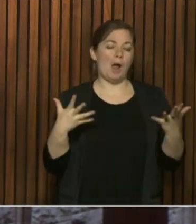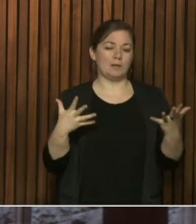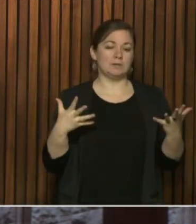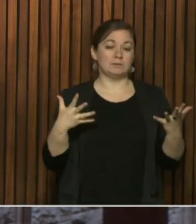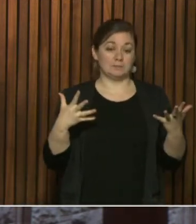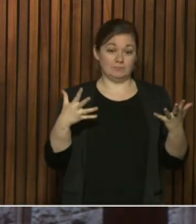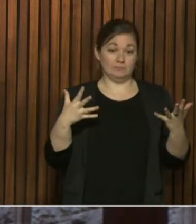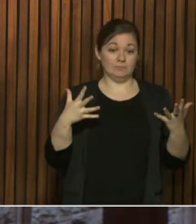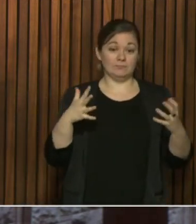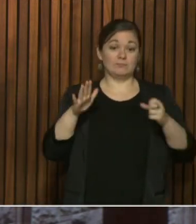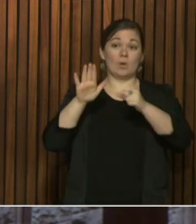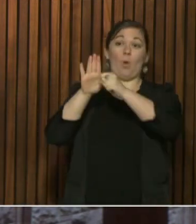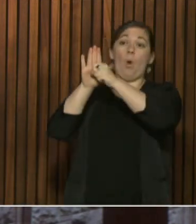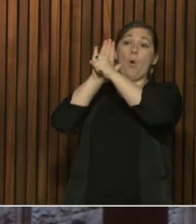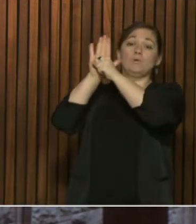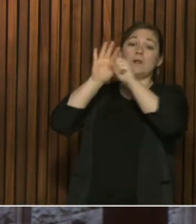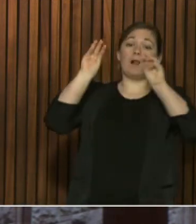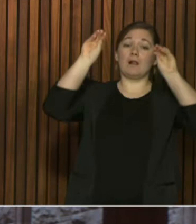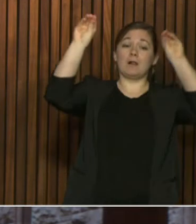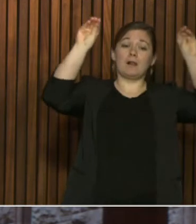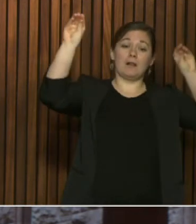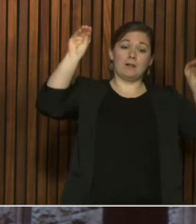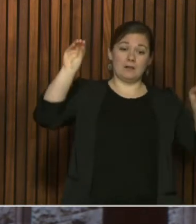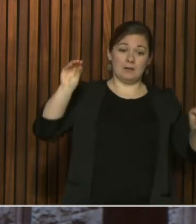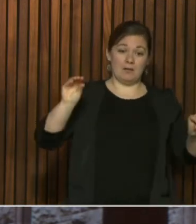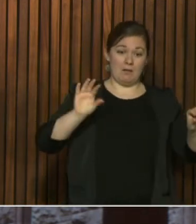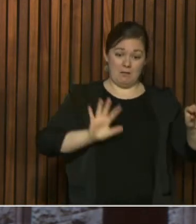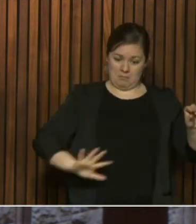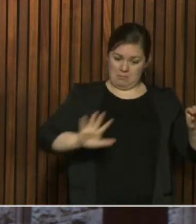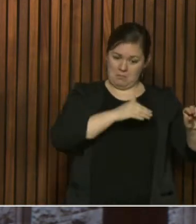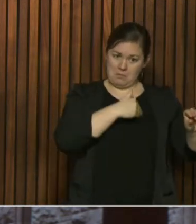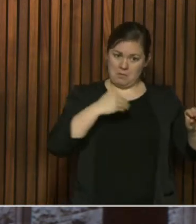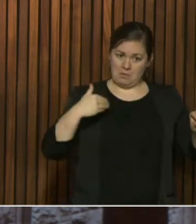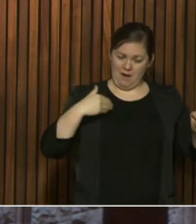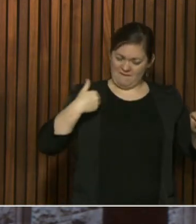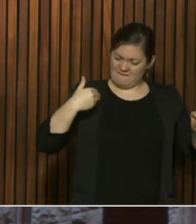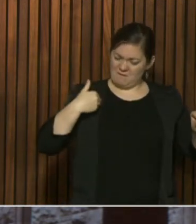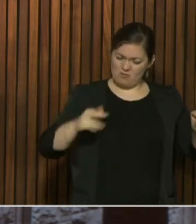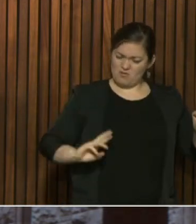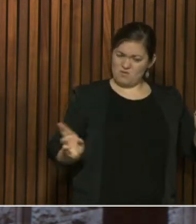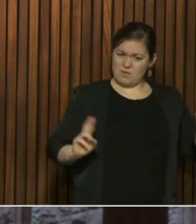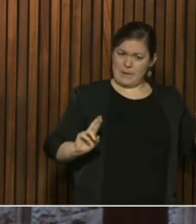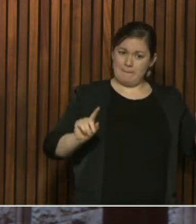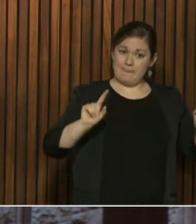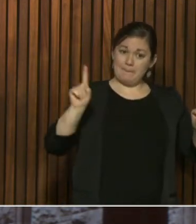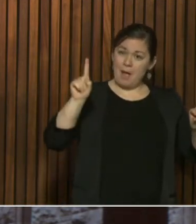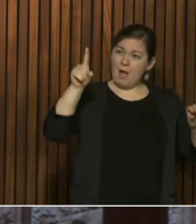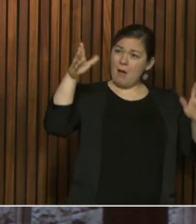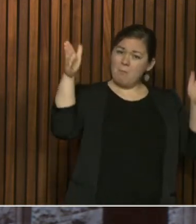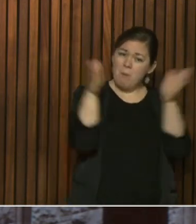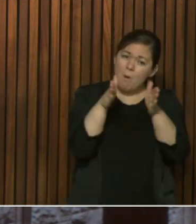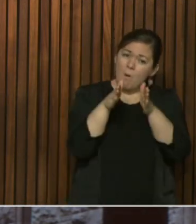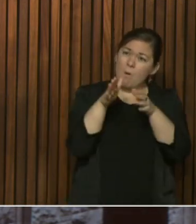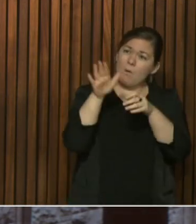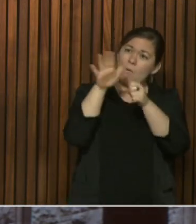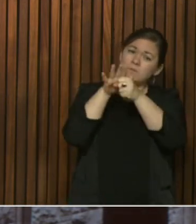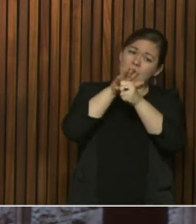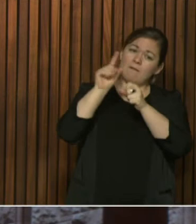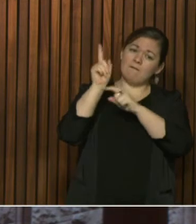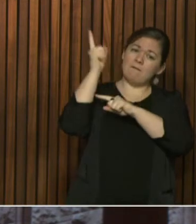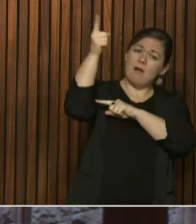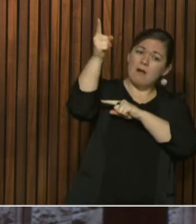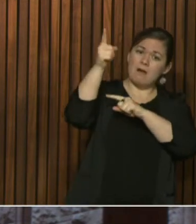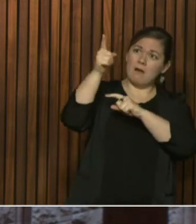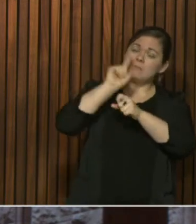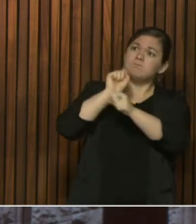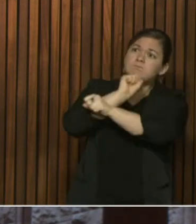have less capacity in that sense. And if you get a large hit in population or in cases and with